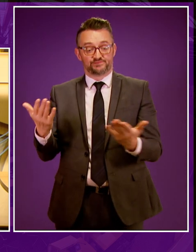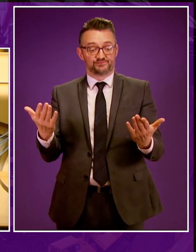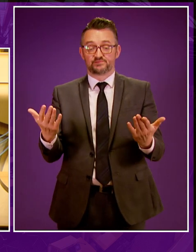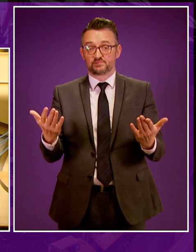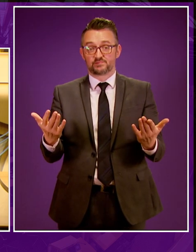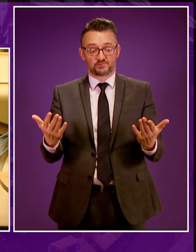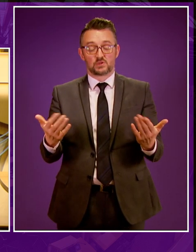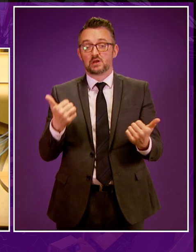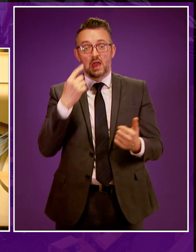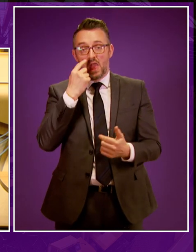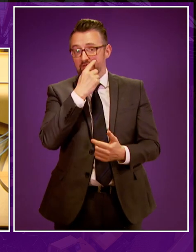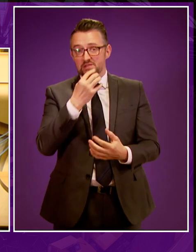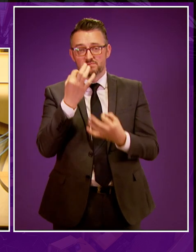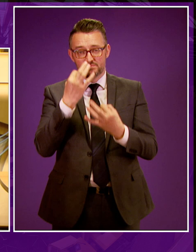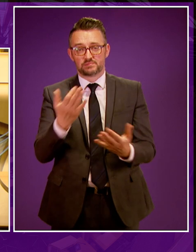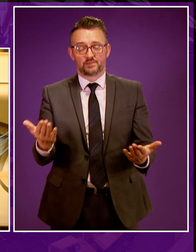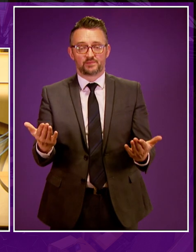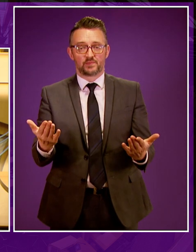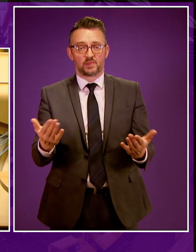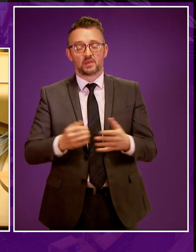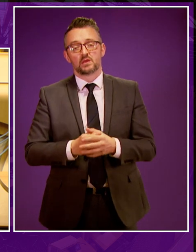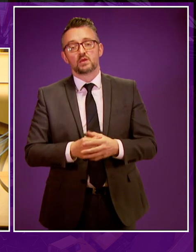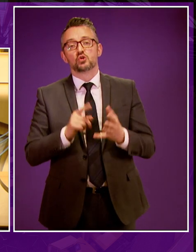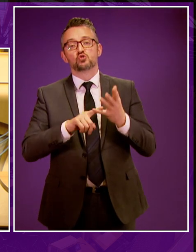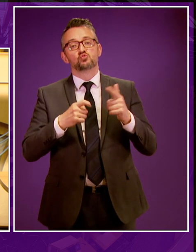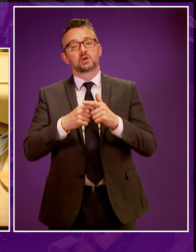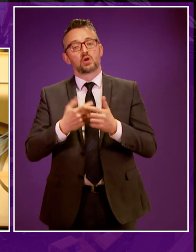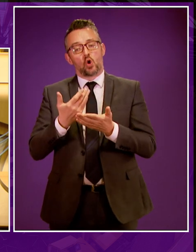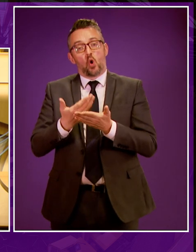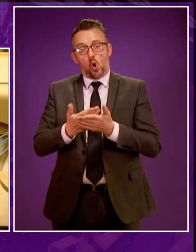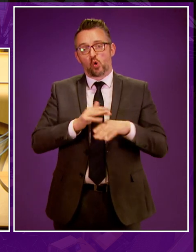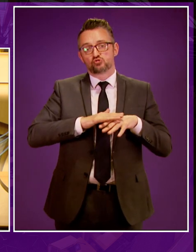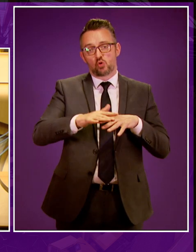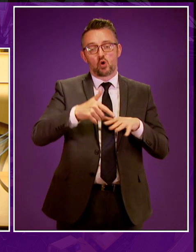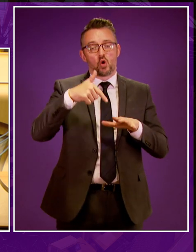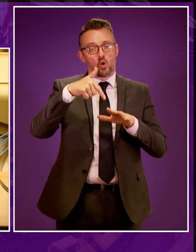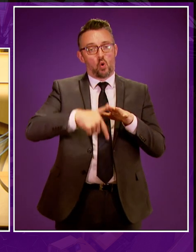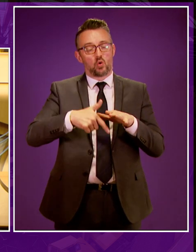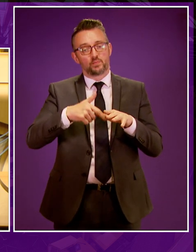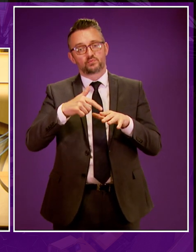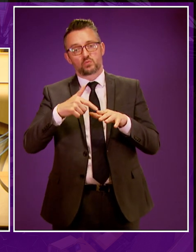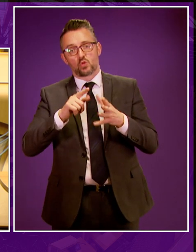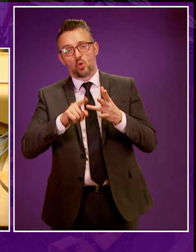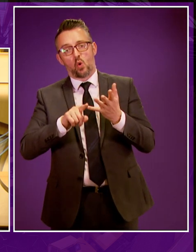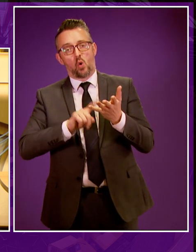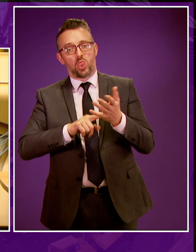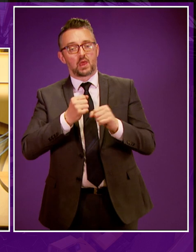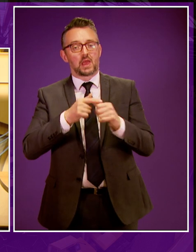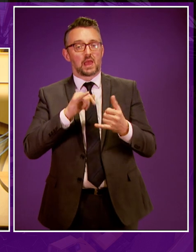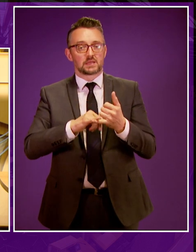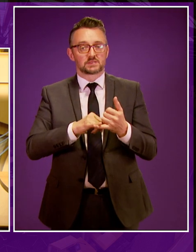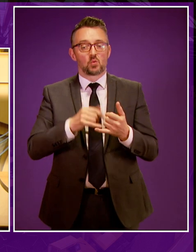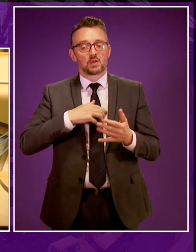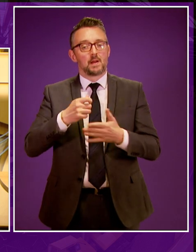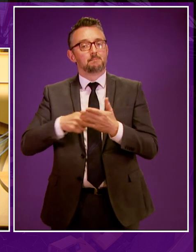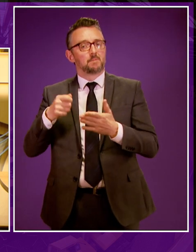a pretty sound reason for support in this ban. Now, we're told by the UK onshore oil and gas in choosing to ban domestic onshore